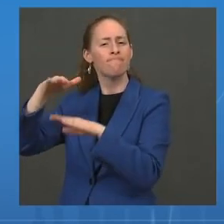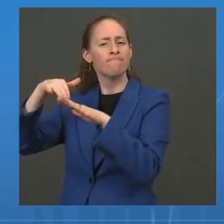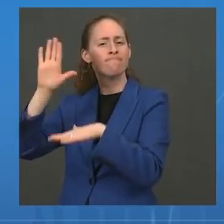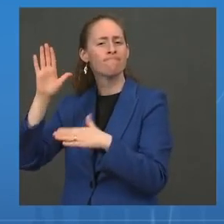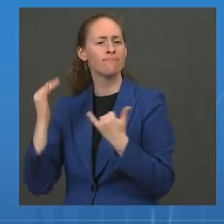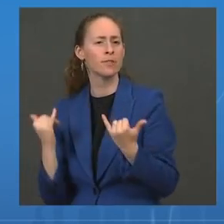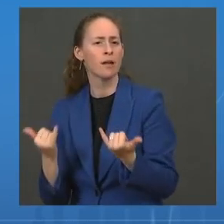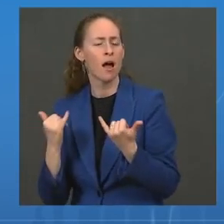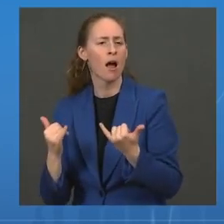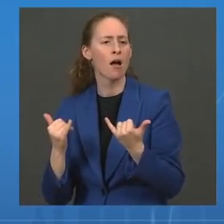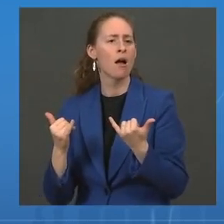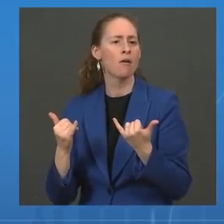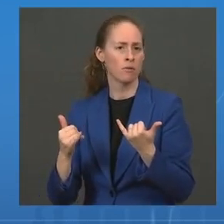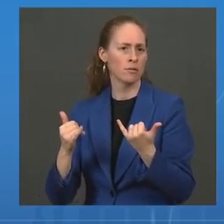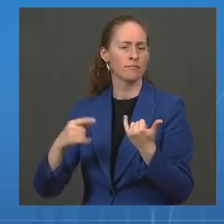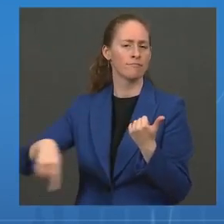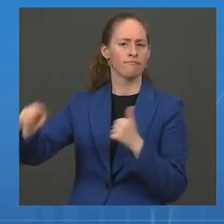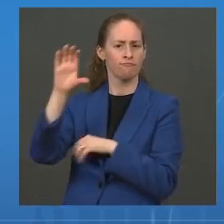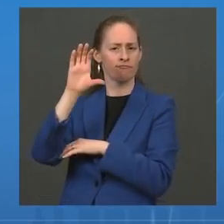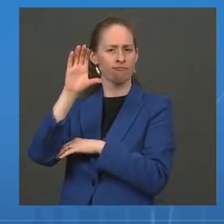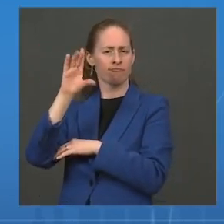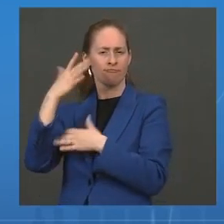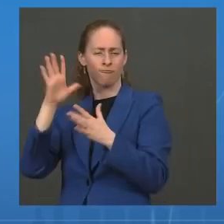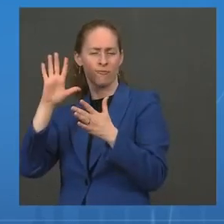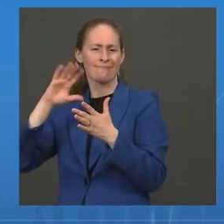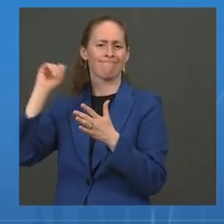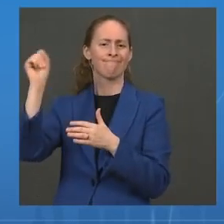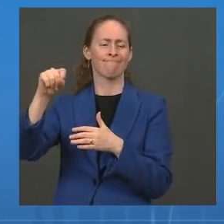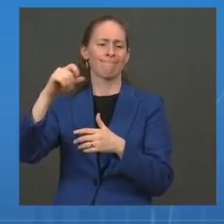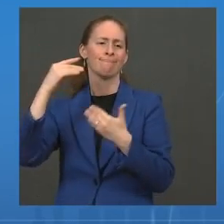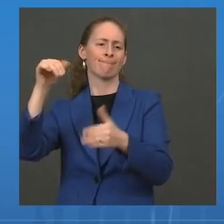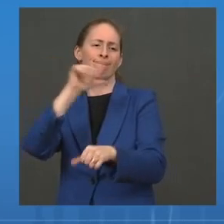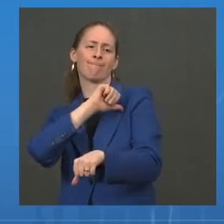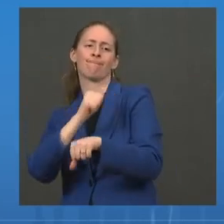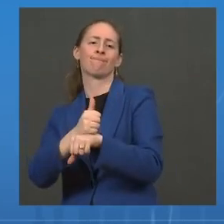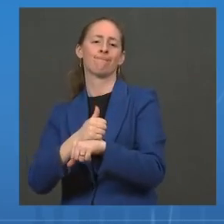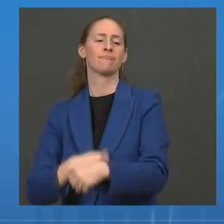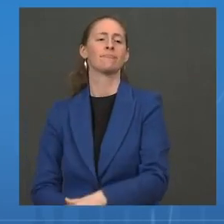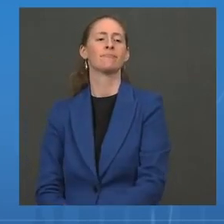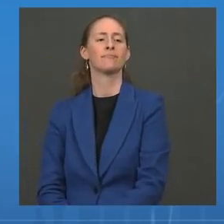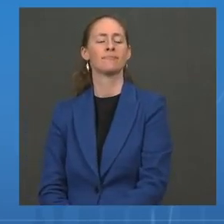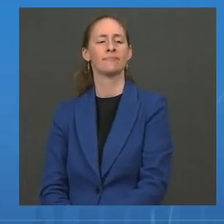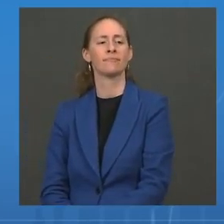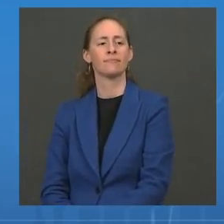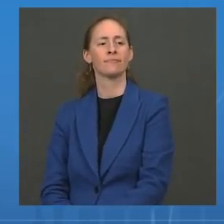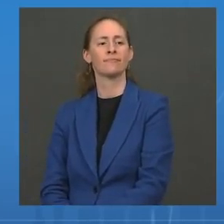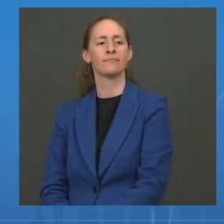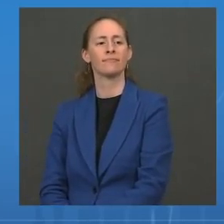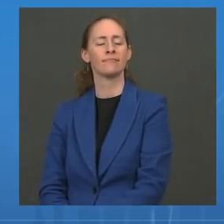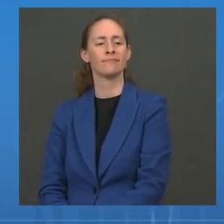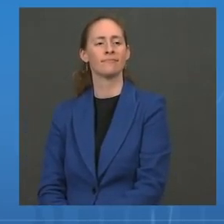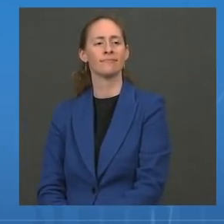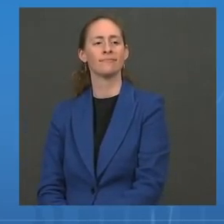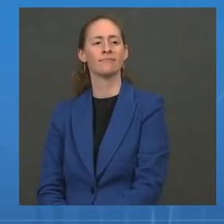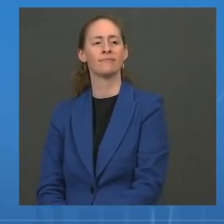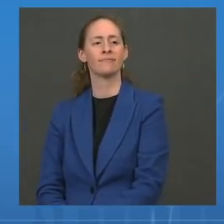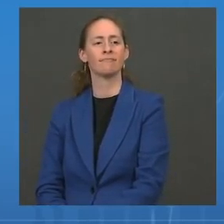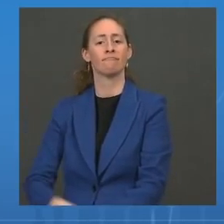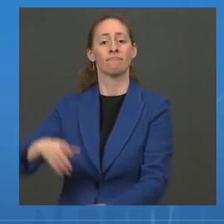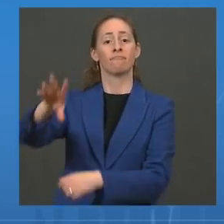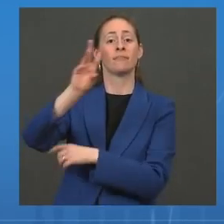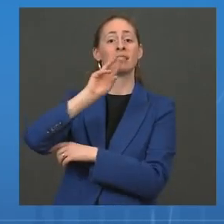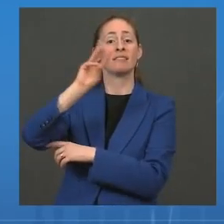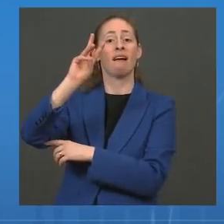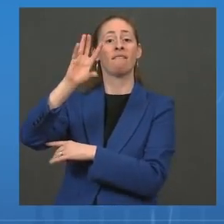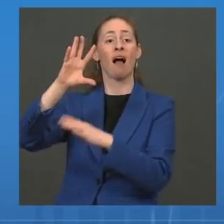earlier, several weeks ago. Close to half of those who are eligible 65 years and older have gotten their booster. So that's real